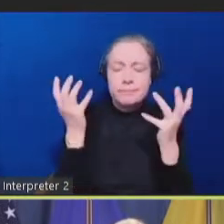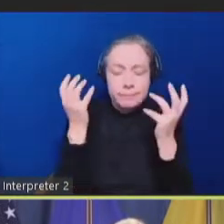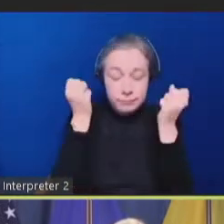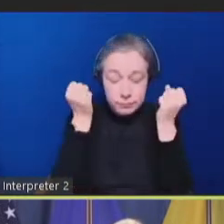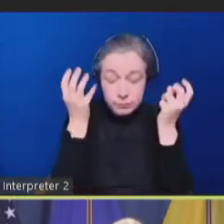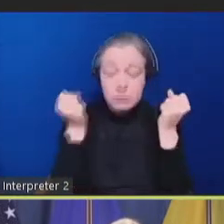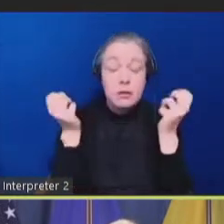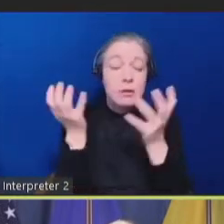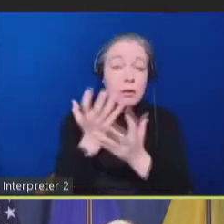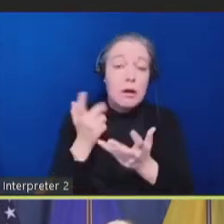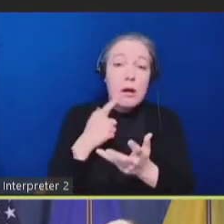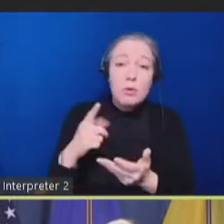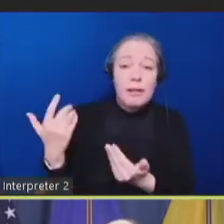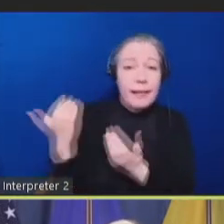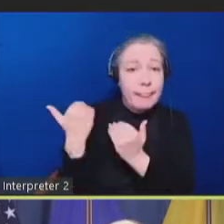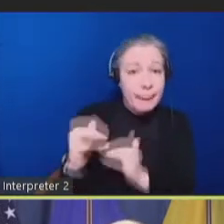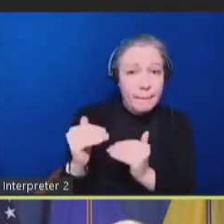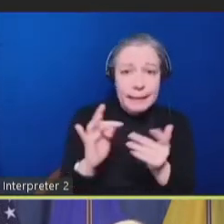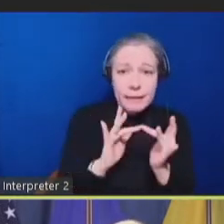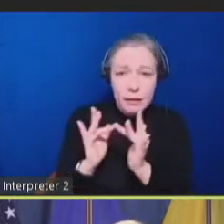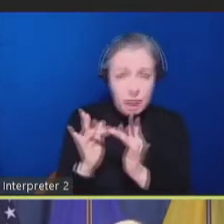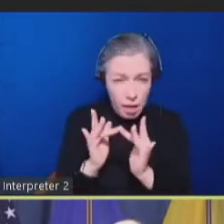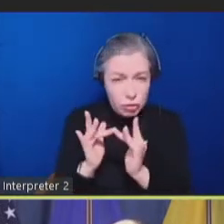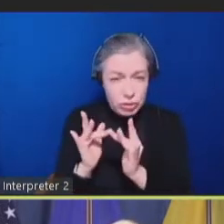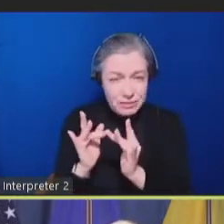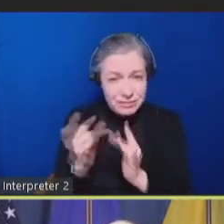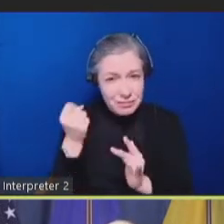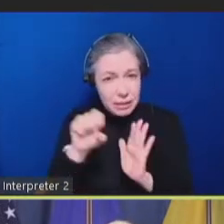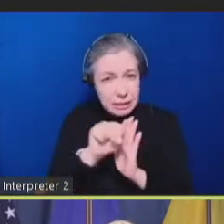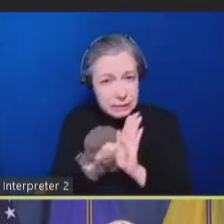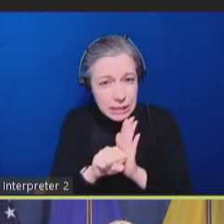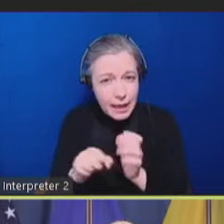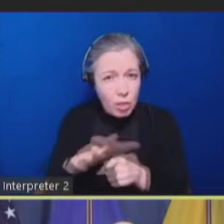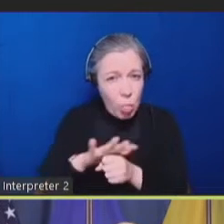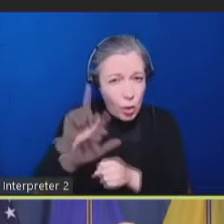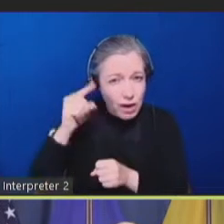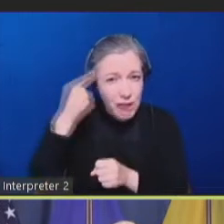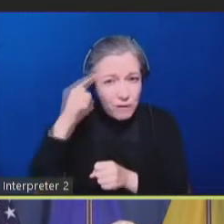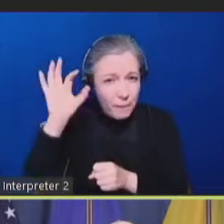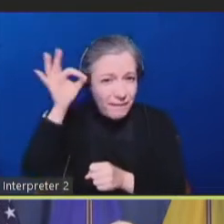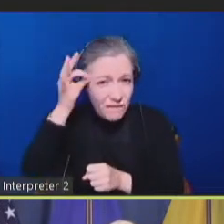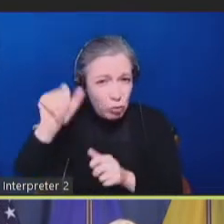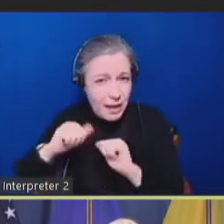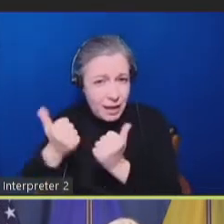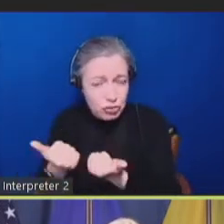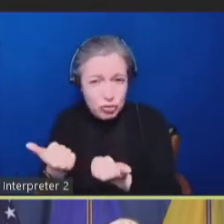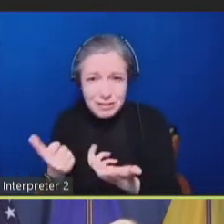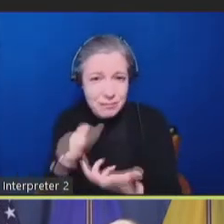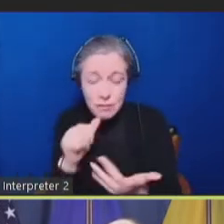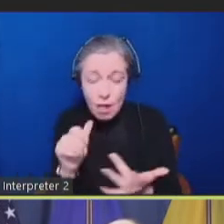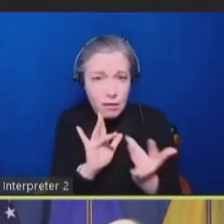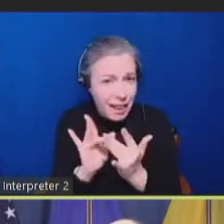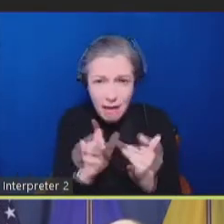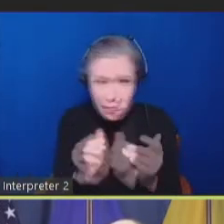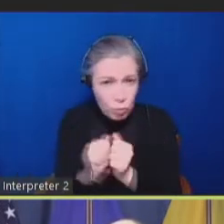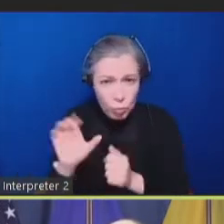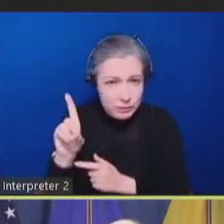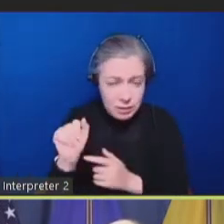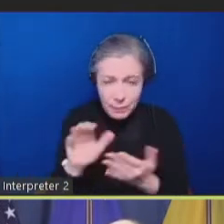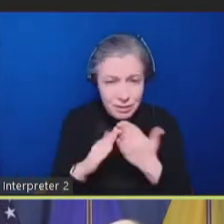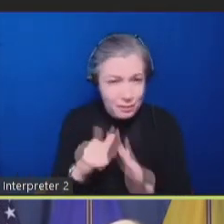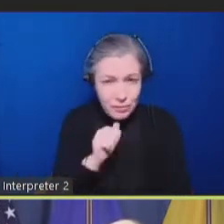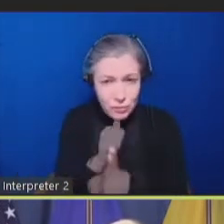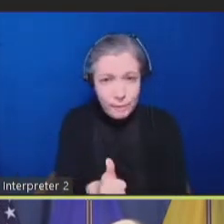limited connections that state, local governments, and even many federal agencies have with the disability community.